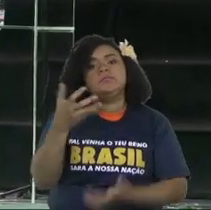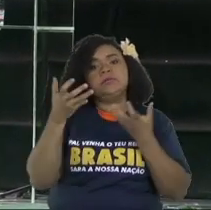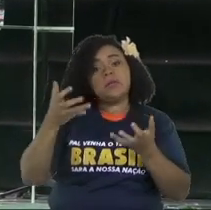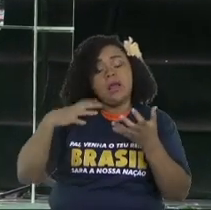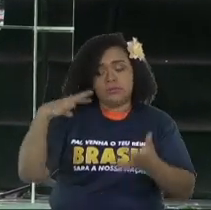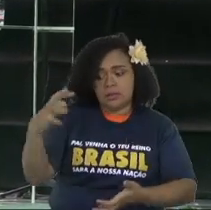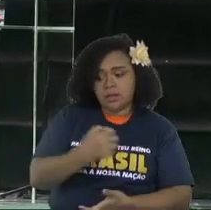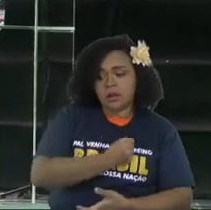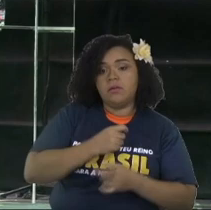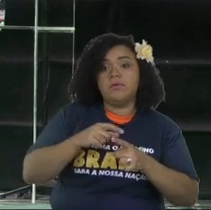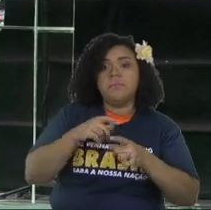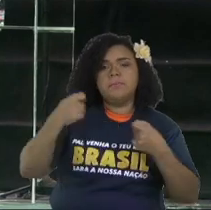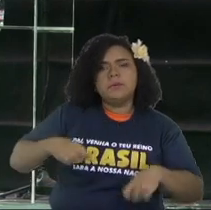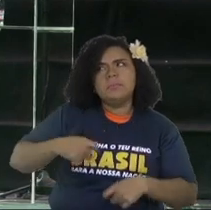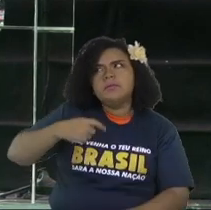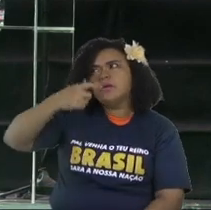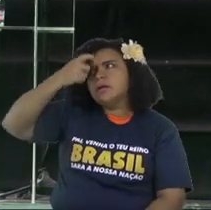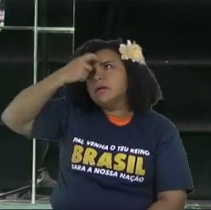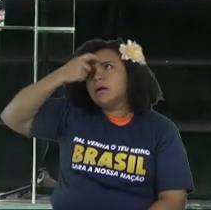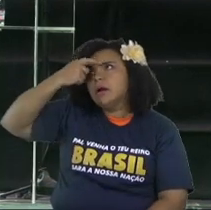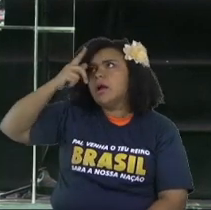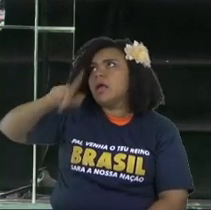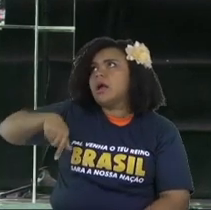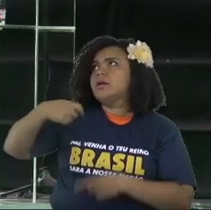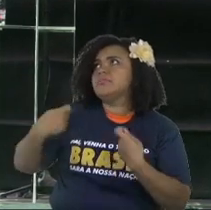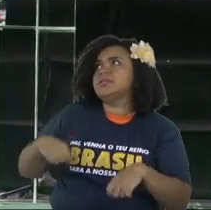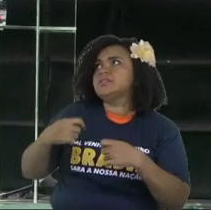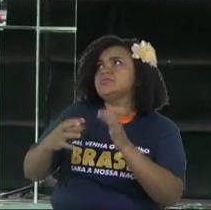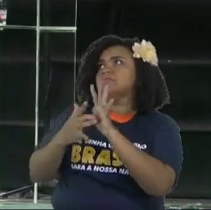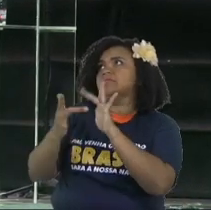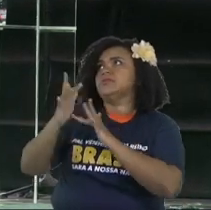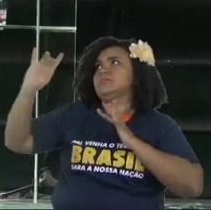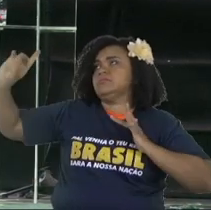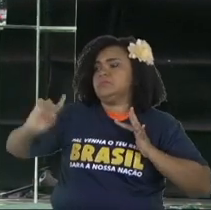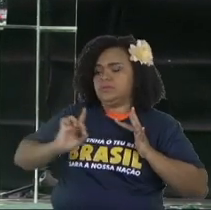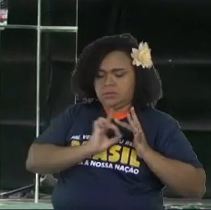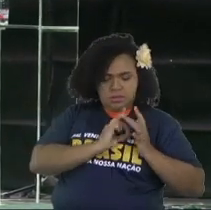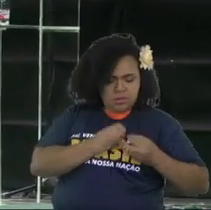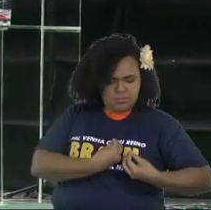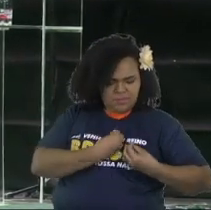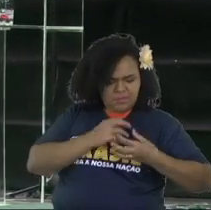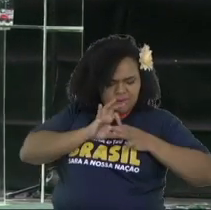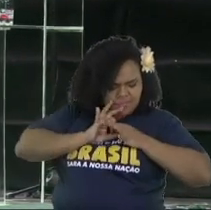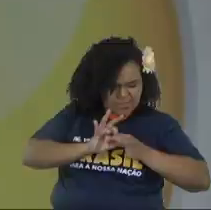You can only have the salvation in Jesus Christ when you understand that you need Him.